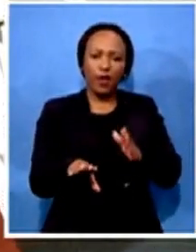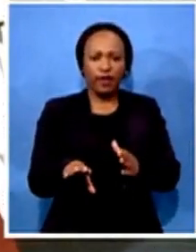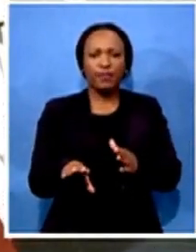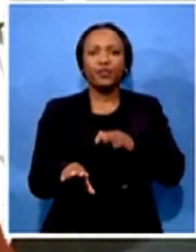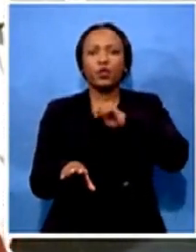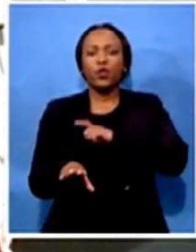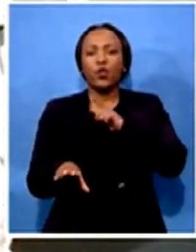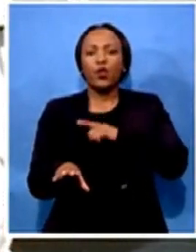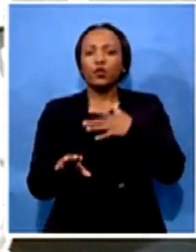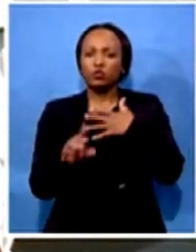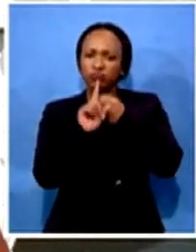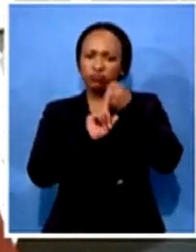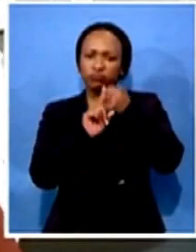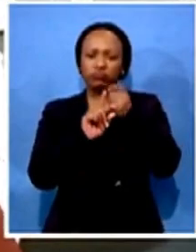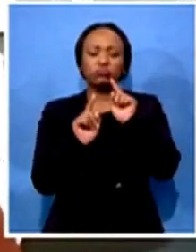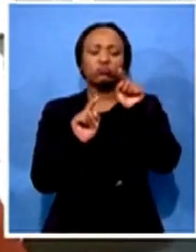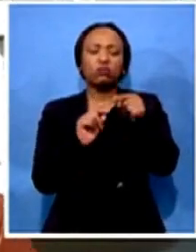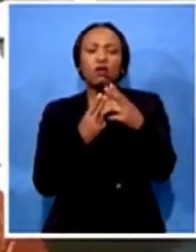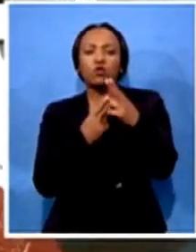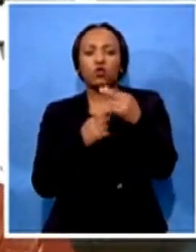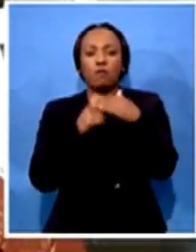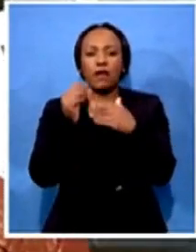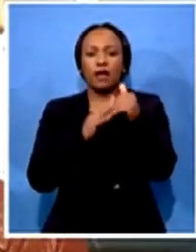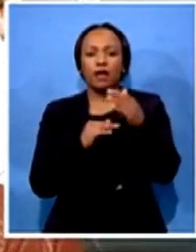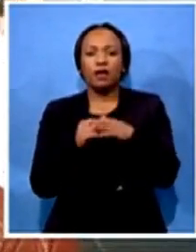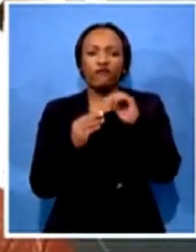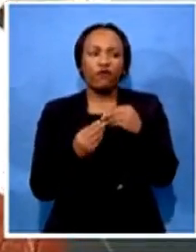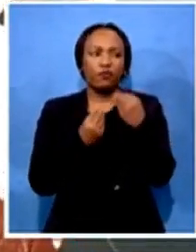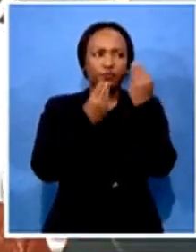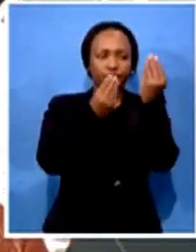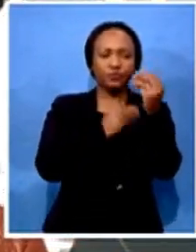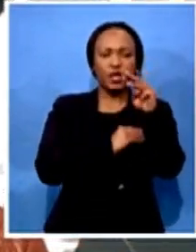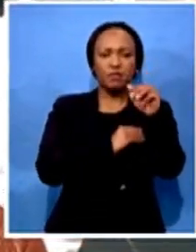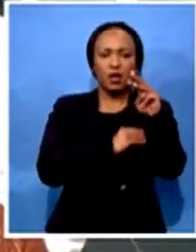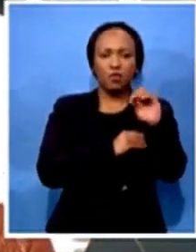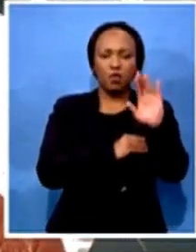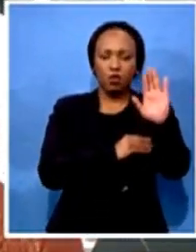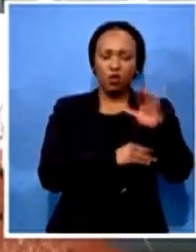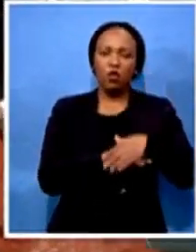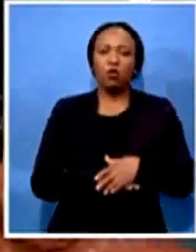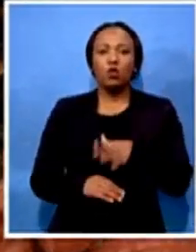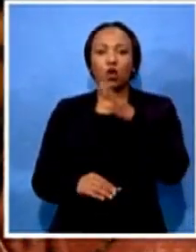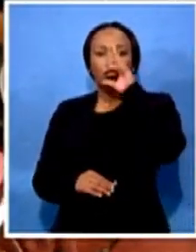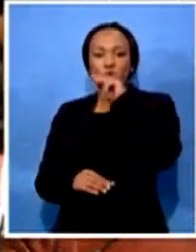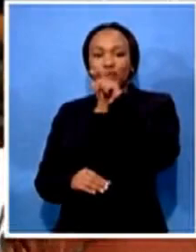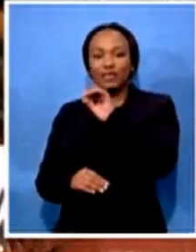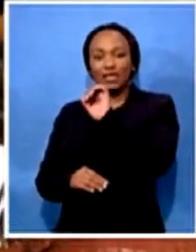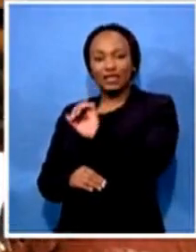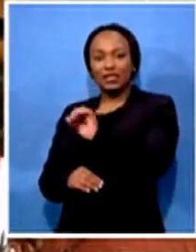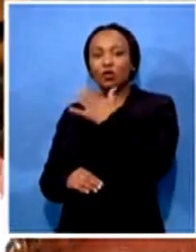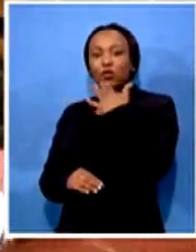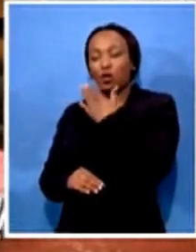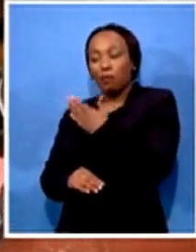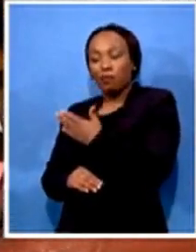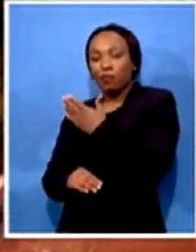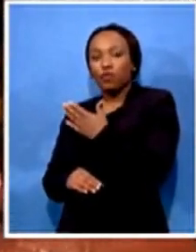to hand over their memorandum. With me here is their spokesperson, Kali Roo. Kali, if you can just tell us as to